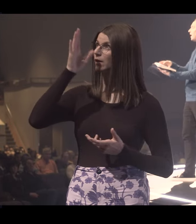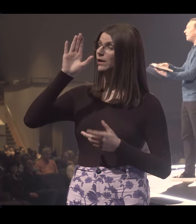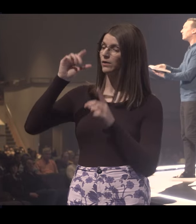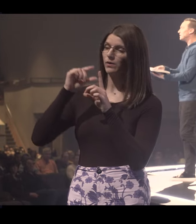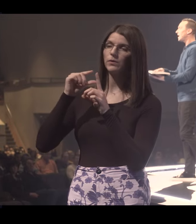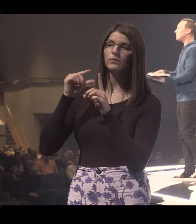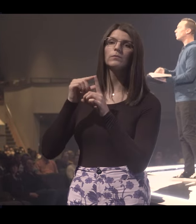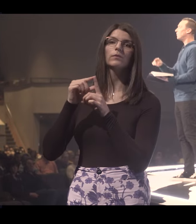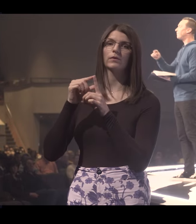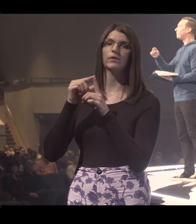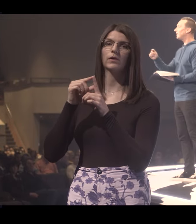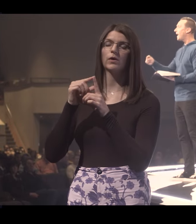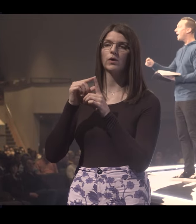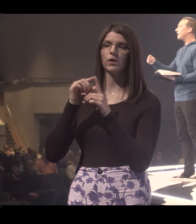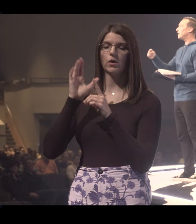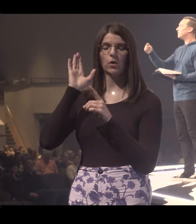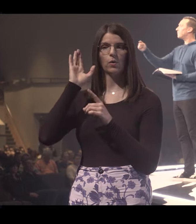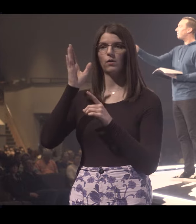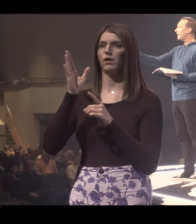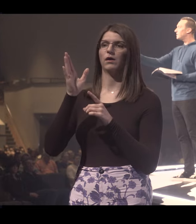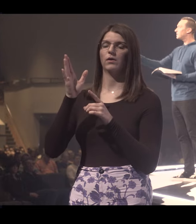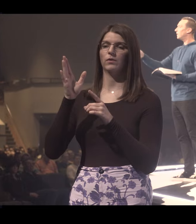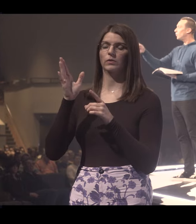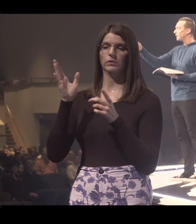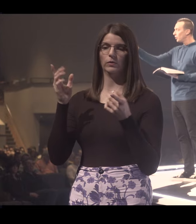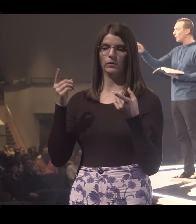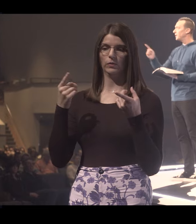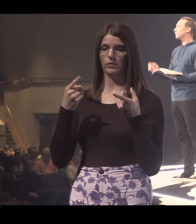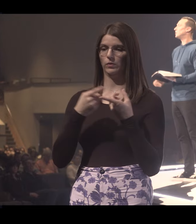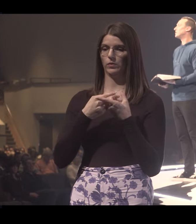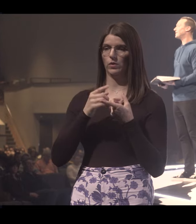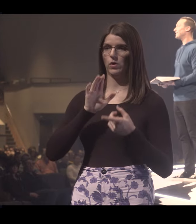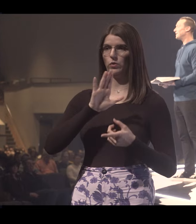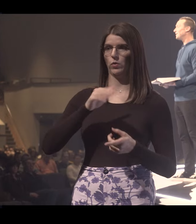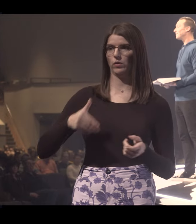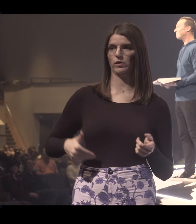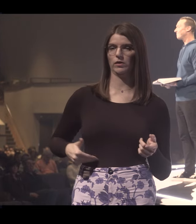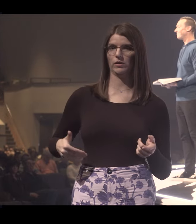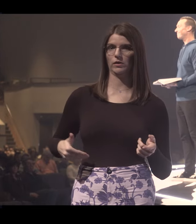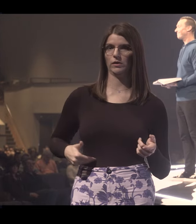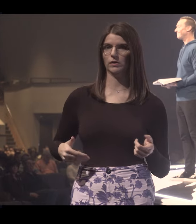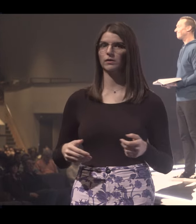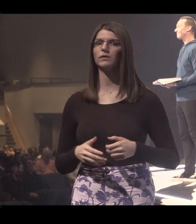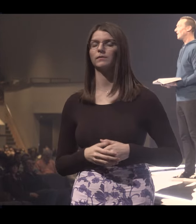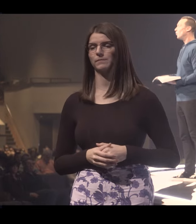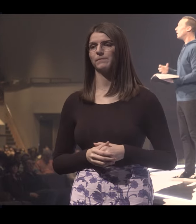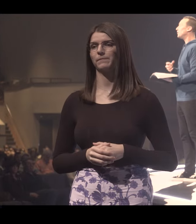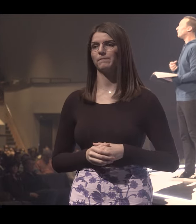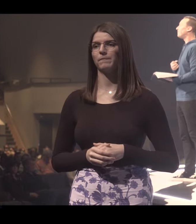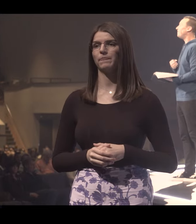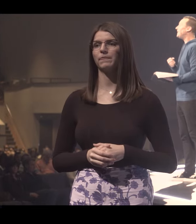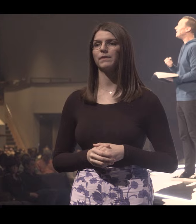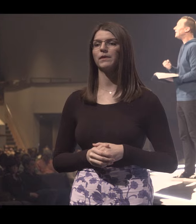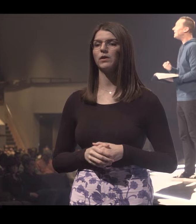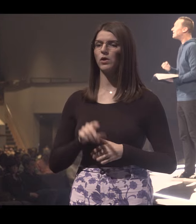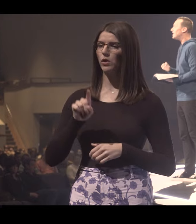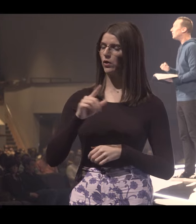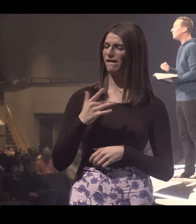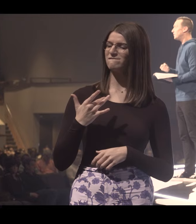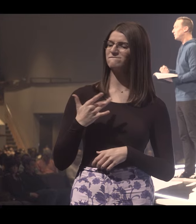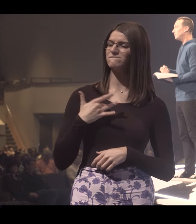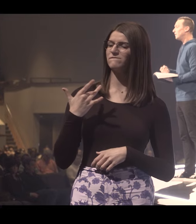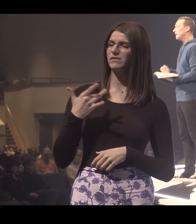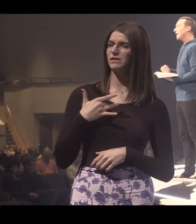God's word so oftentimes will fly in the face of what your intuition says to do, what your